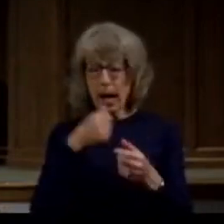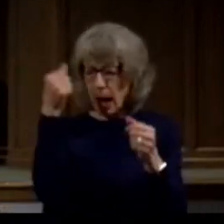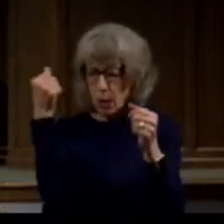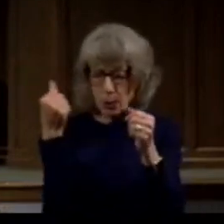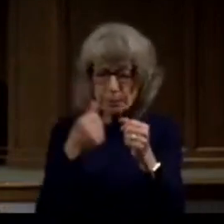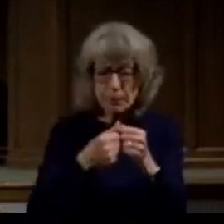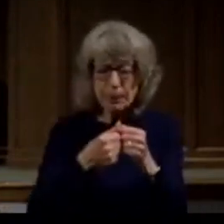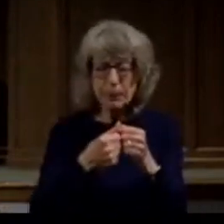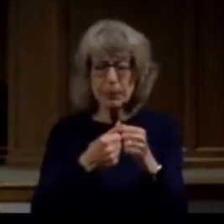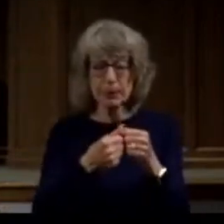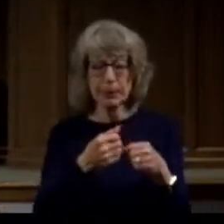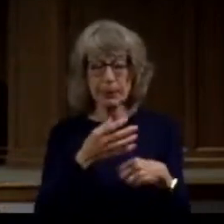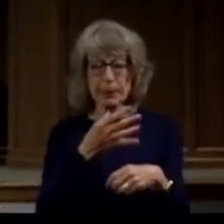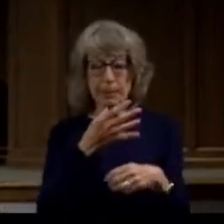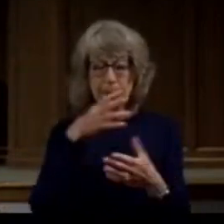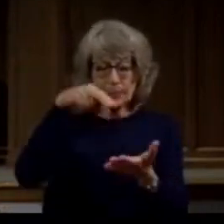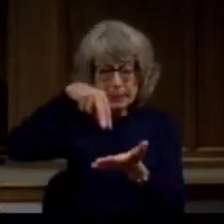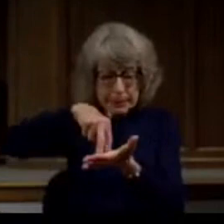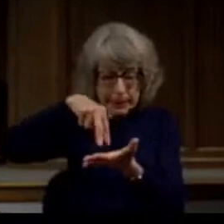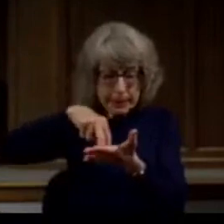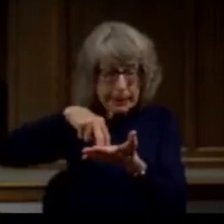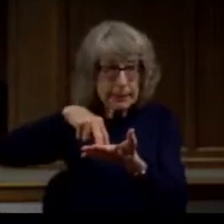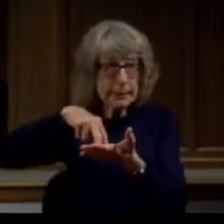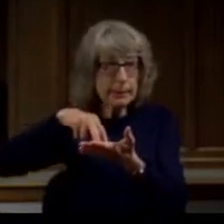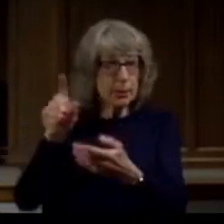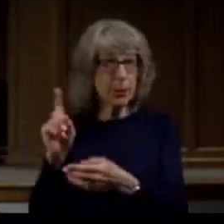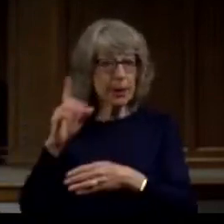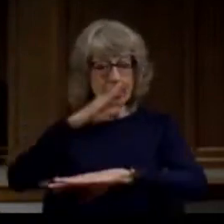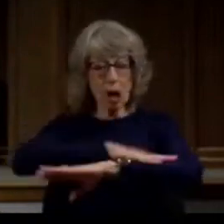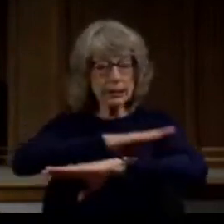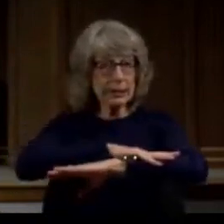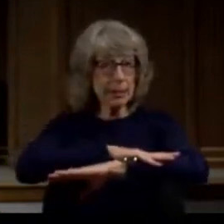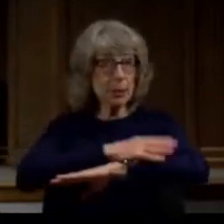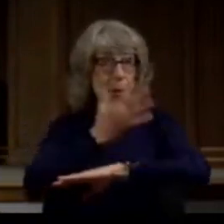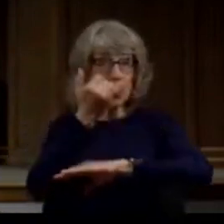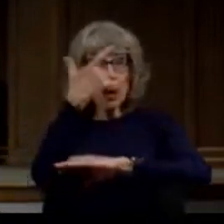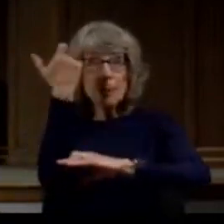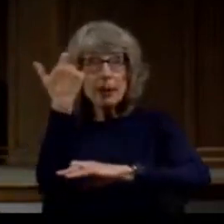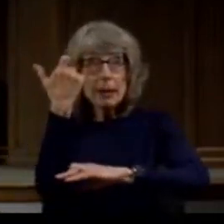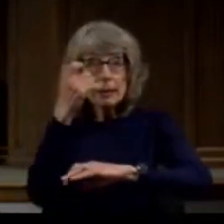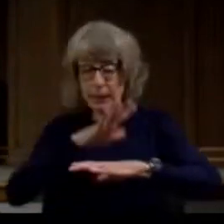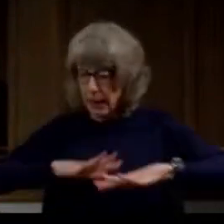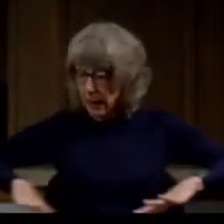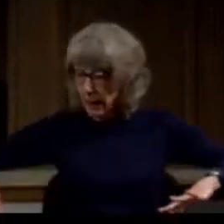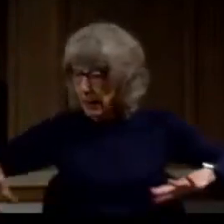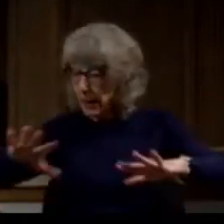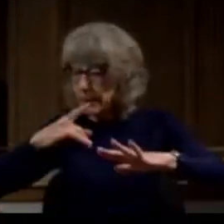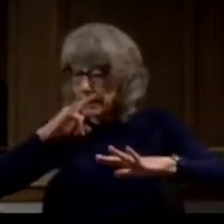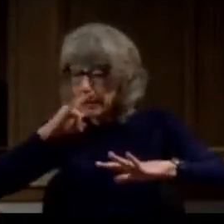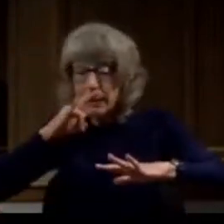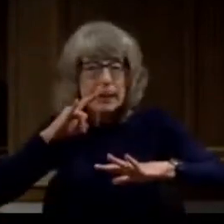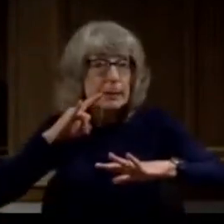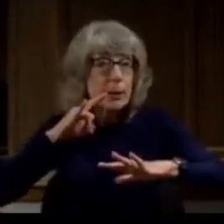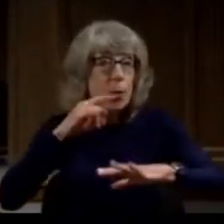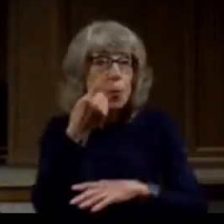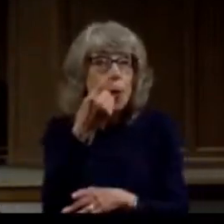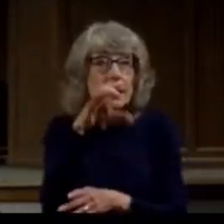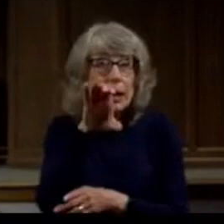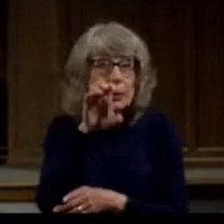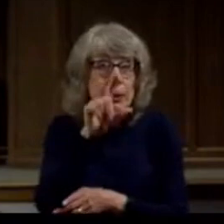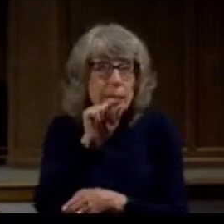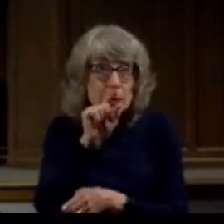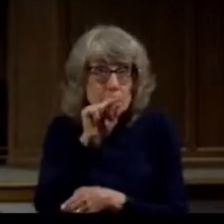standing on top of a table because there were a hundred and twenty second graders and